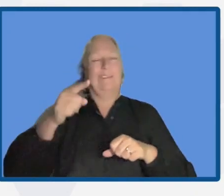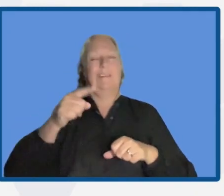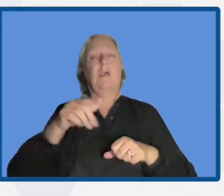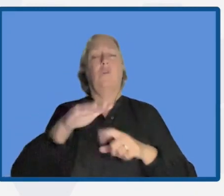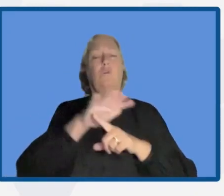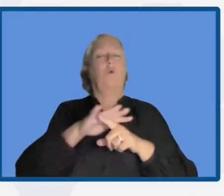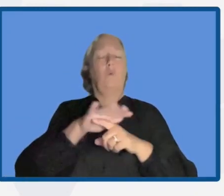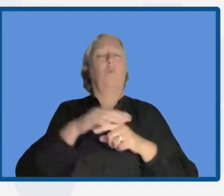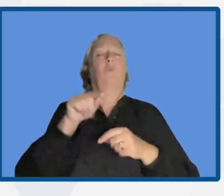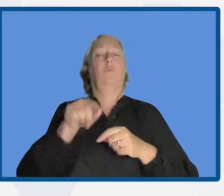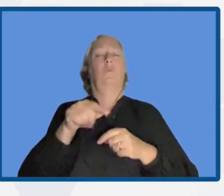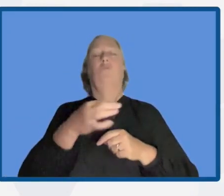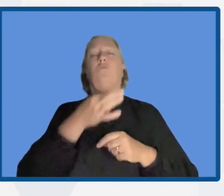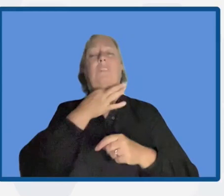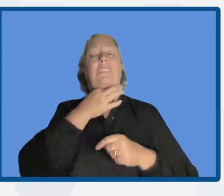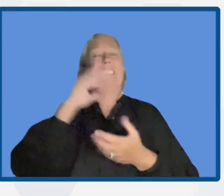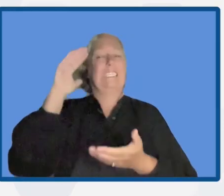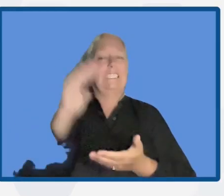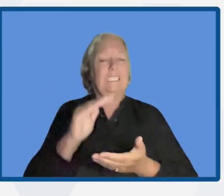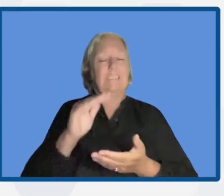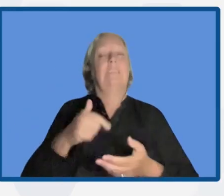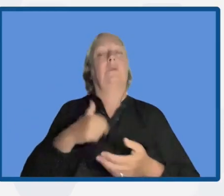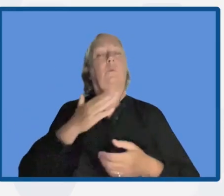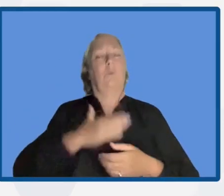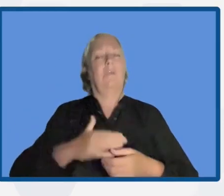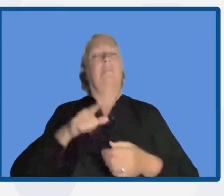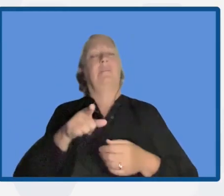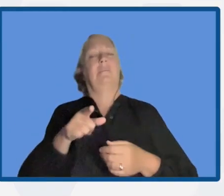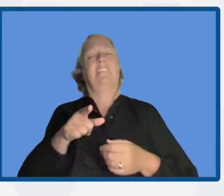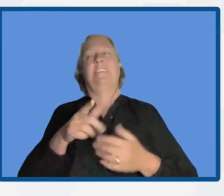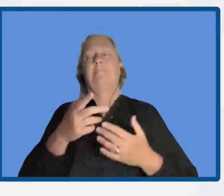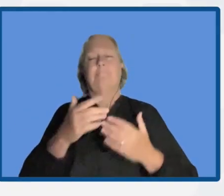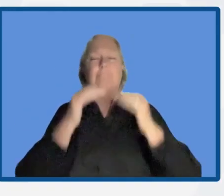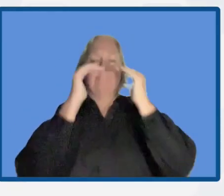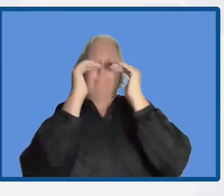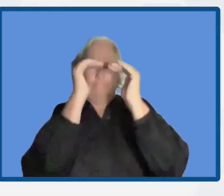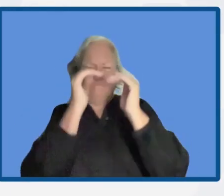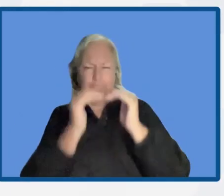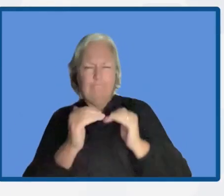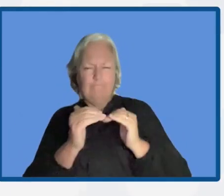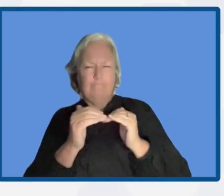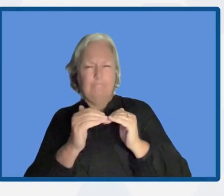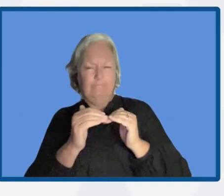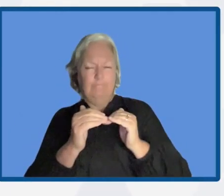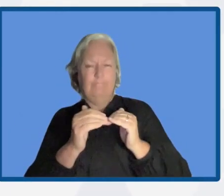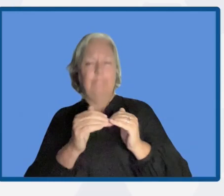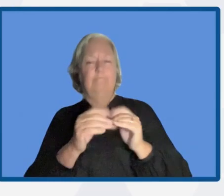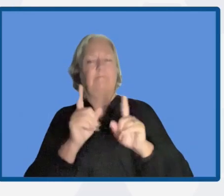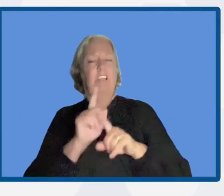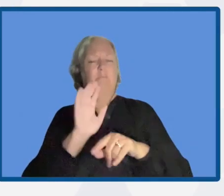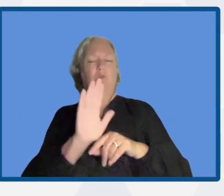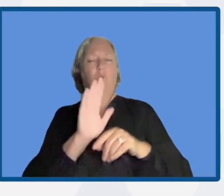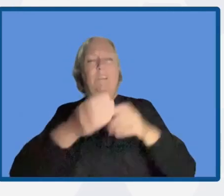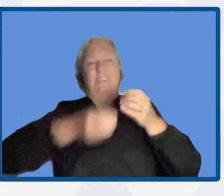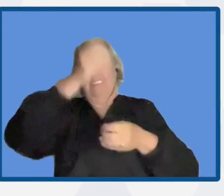adaptation. And for this, we need to create broken down information at the city level or at the city scale. So